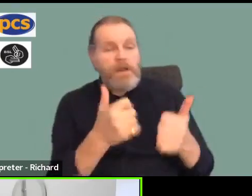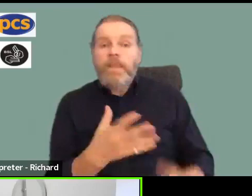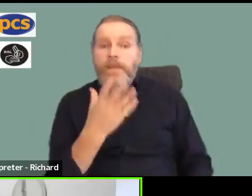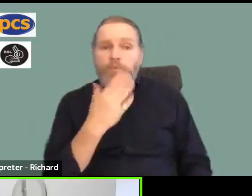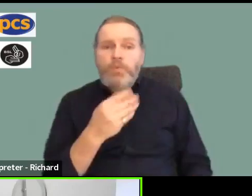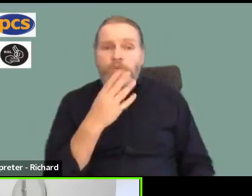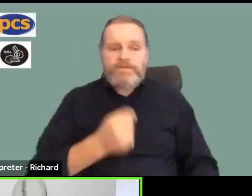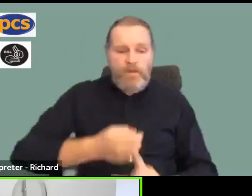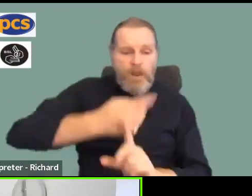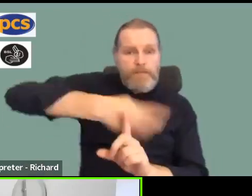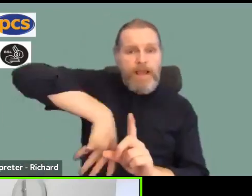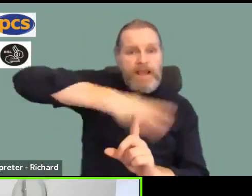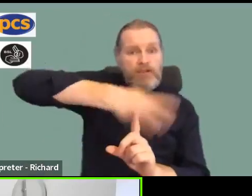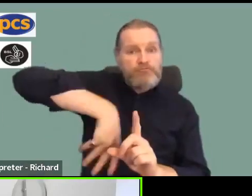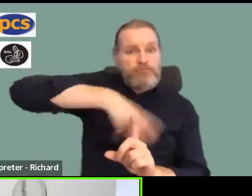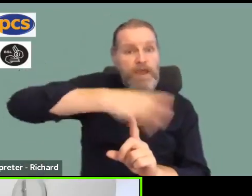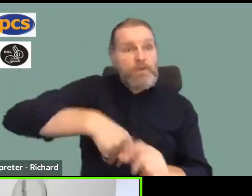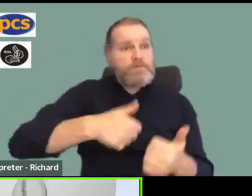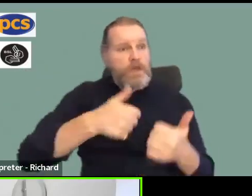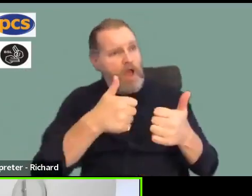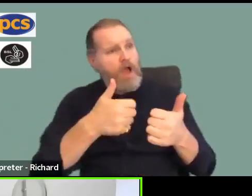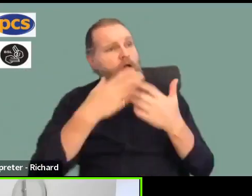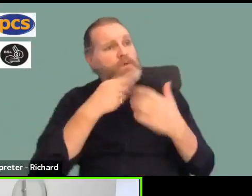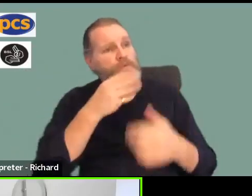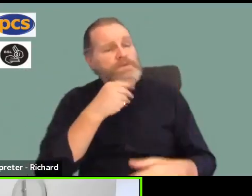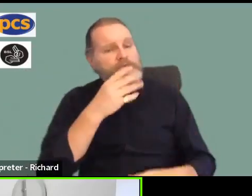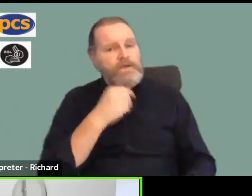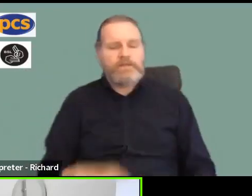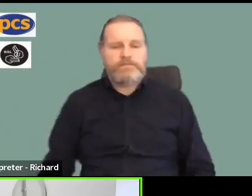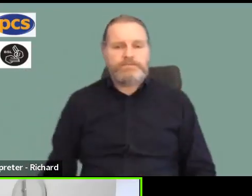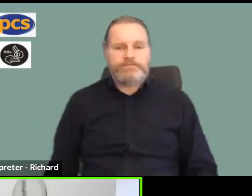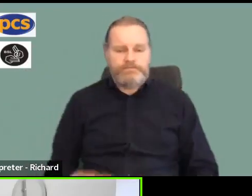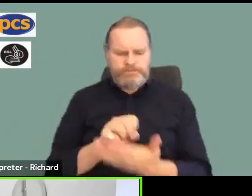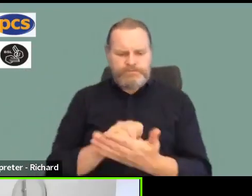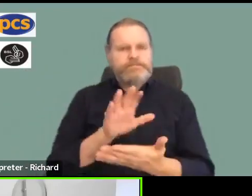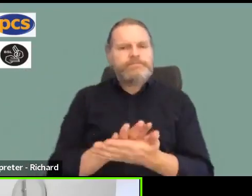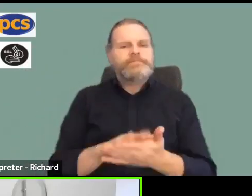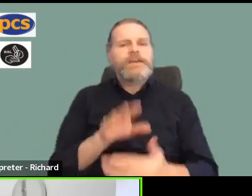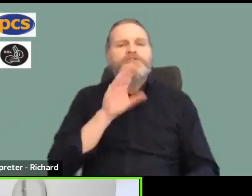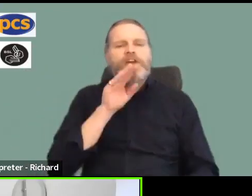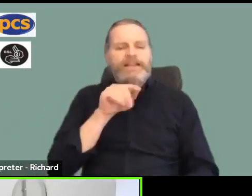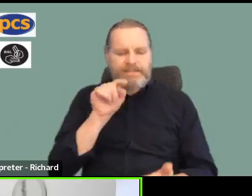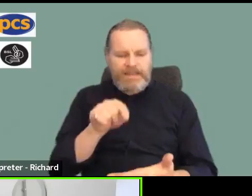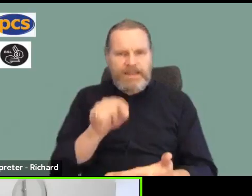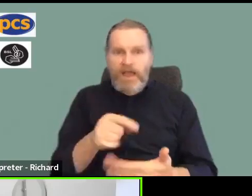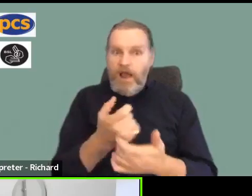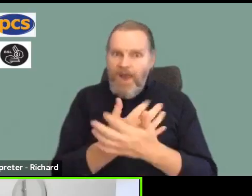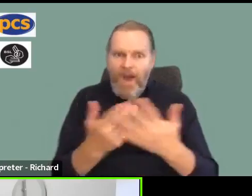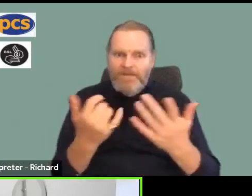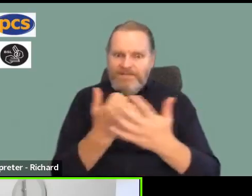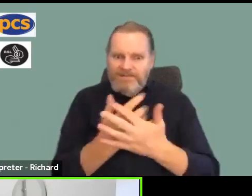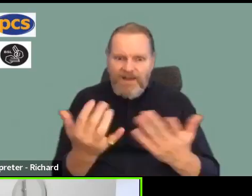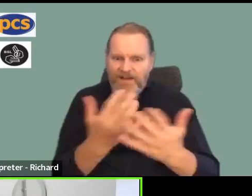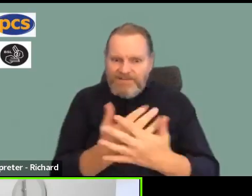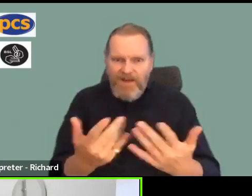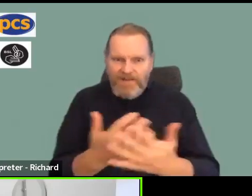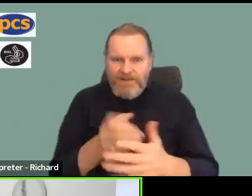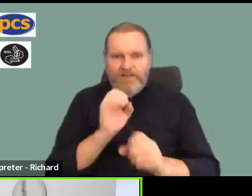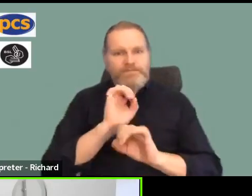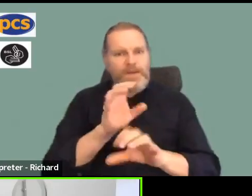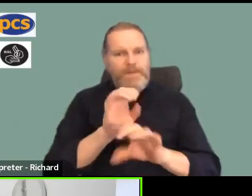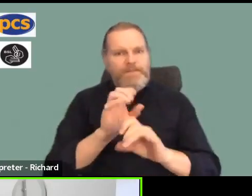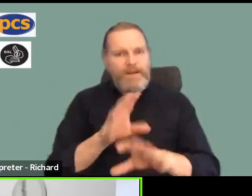where we are. I'm going to start with a few solidarity shout outs, and there's actually quite a lot of them, so I'll rattle through a few.